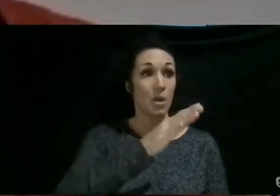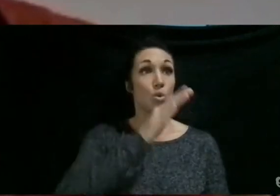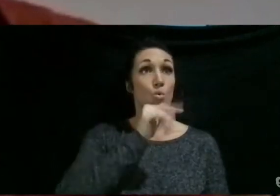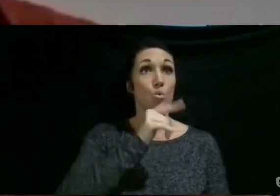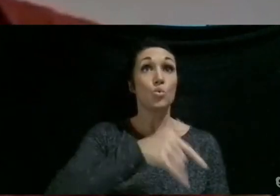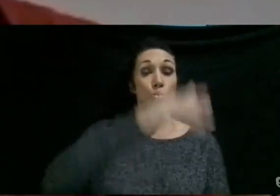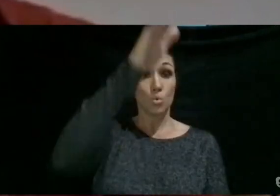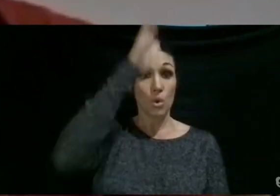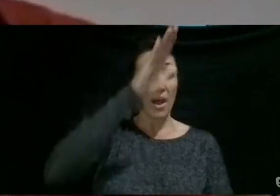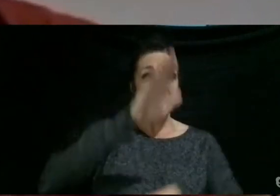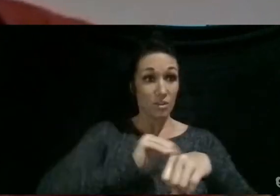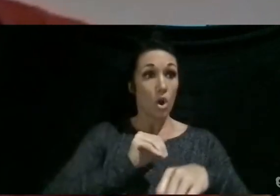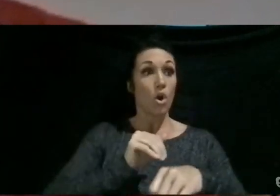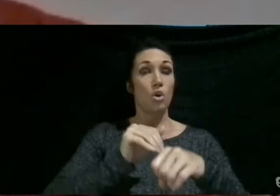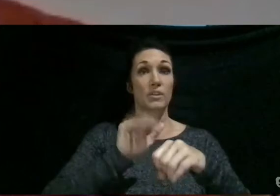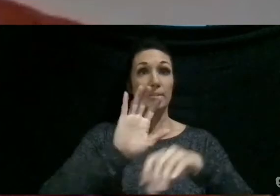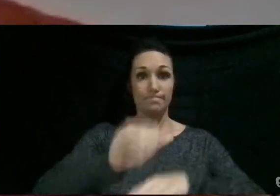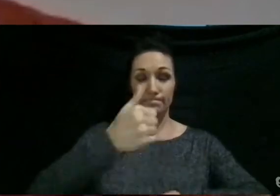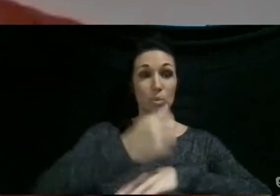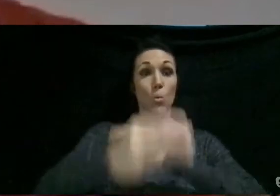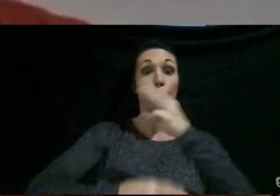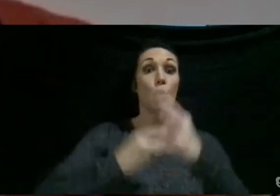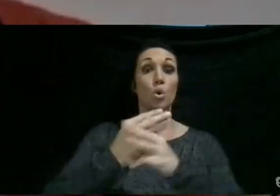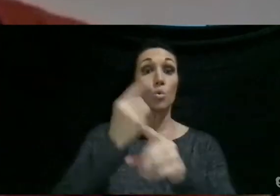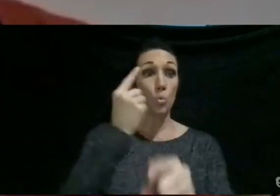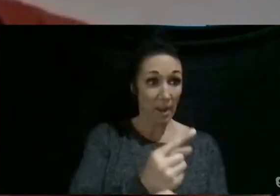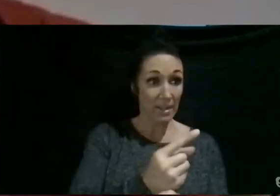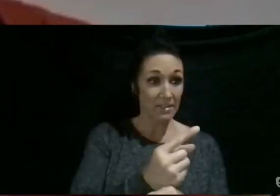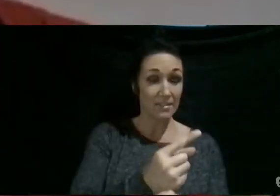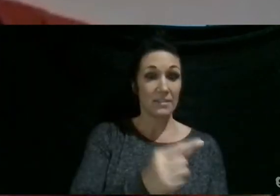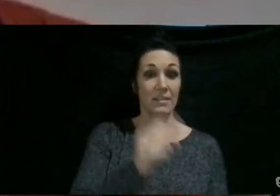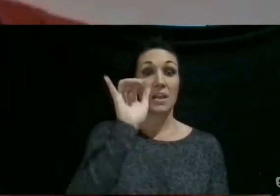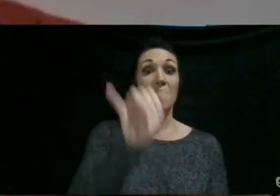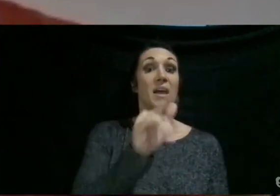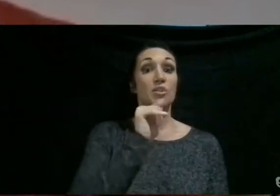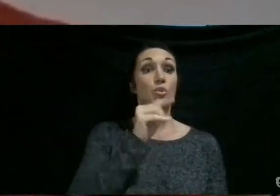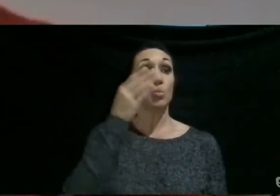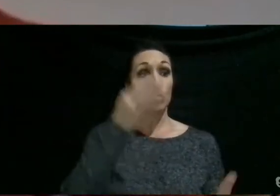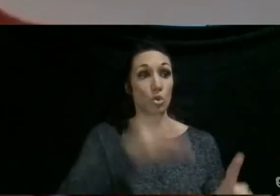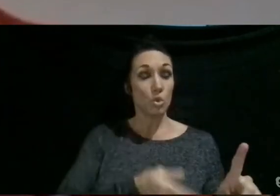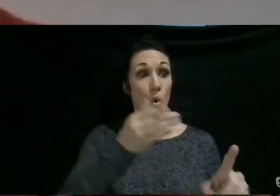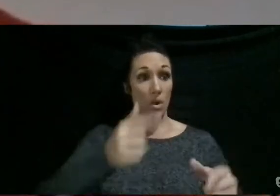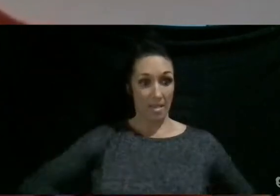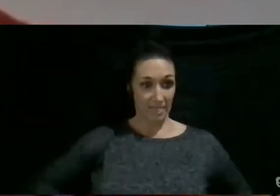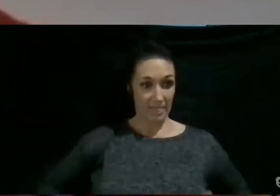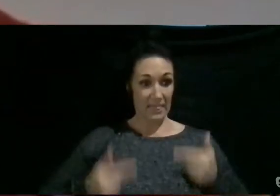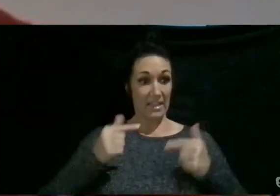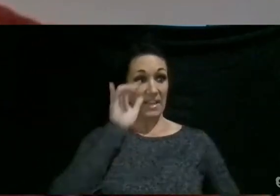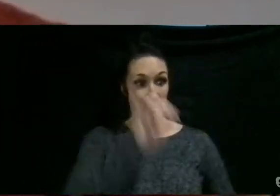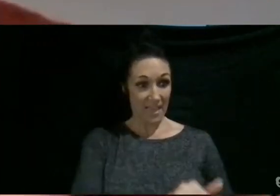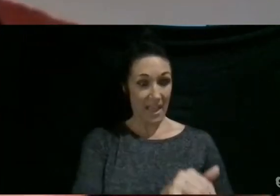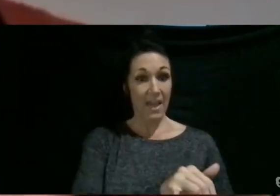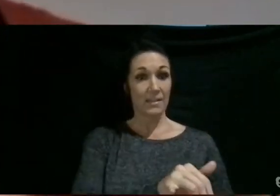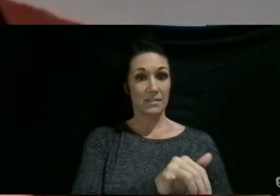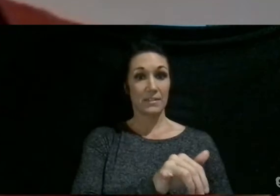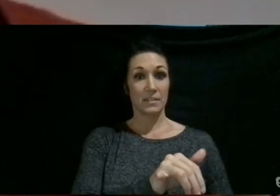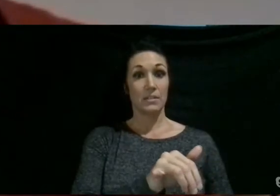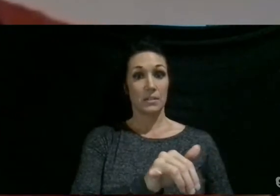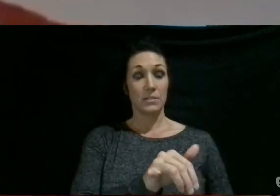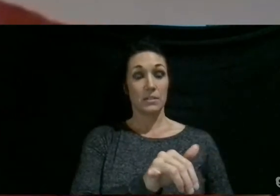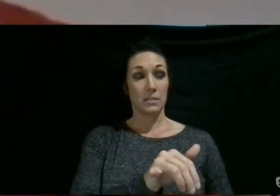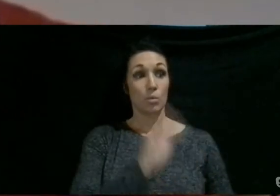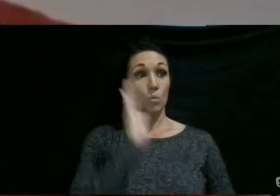right again. That's who you are. Living into that changes things, and you're able to notice God things